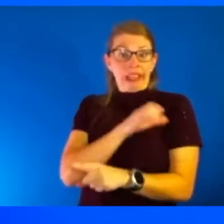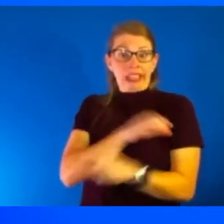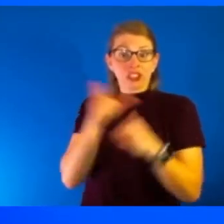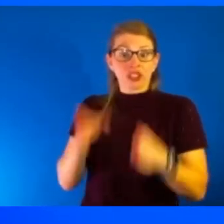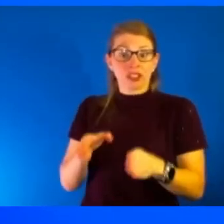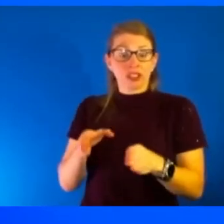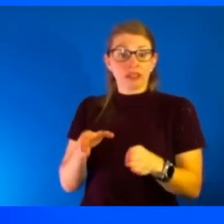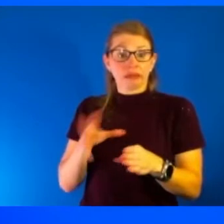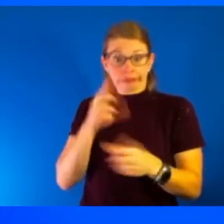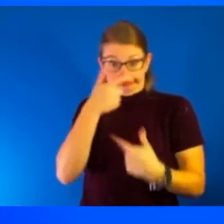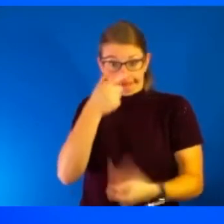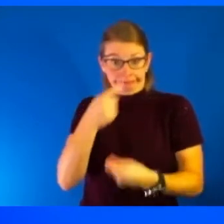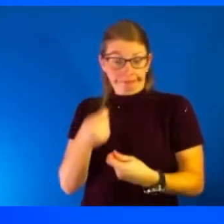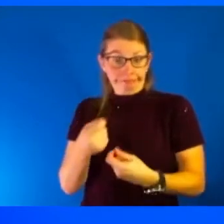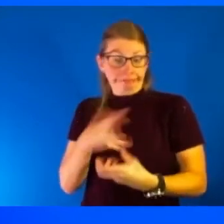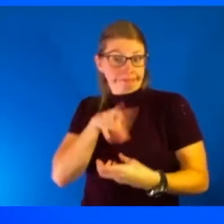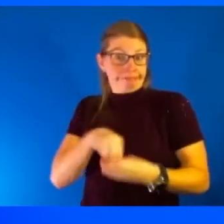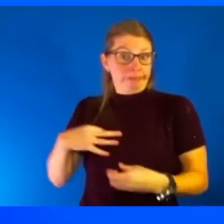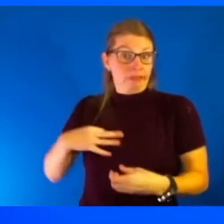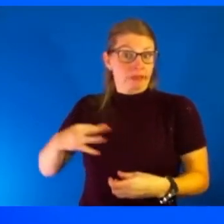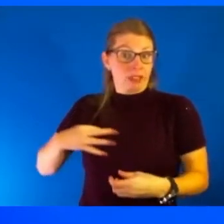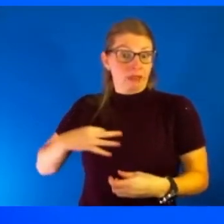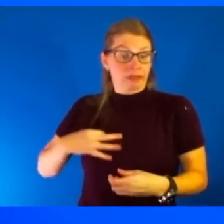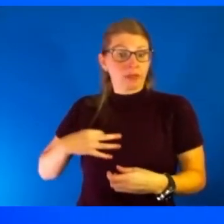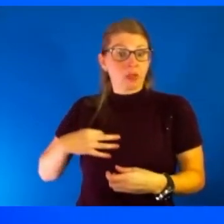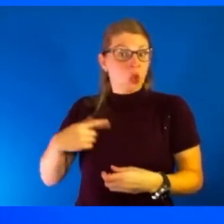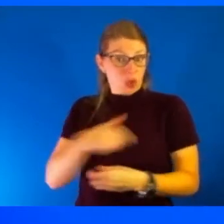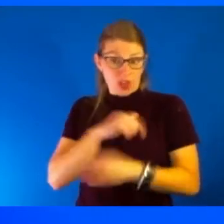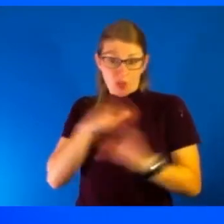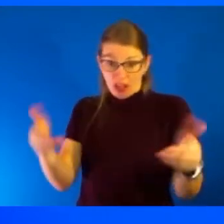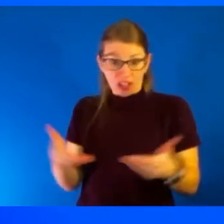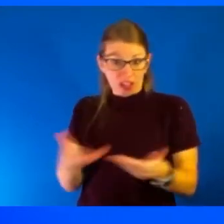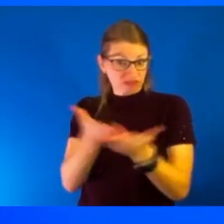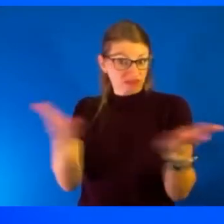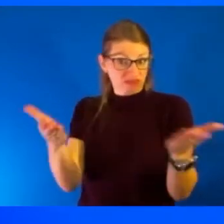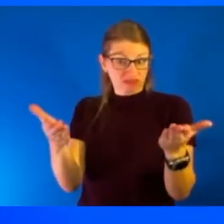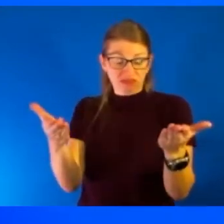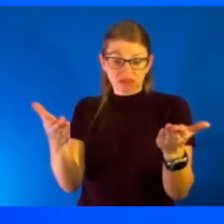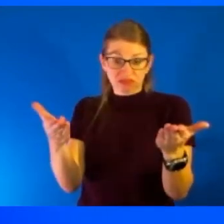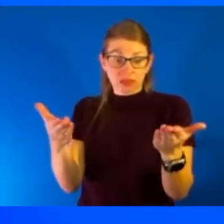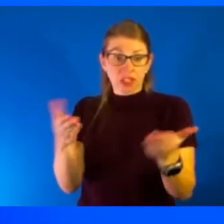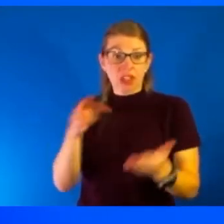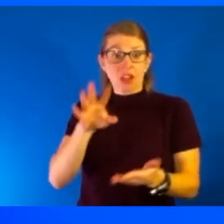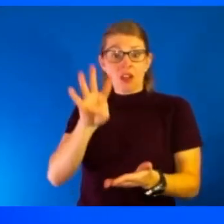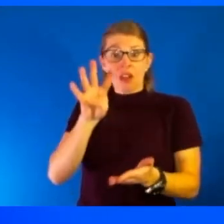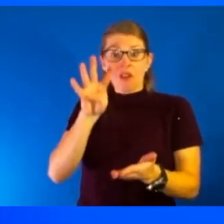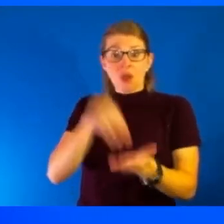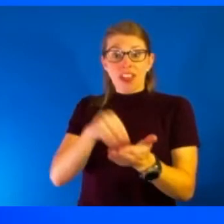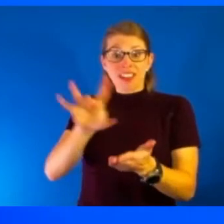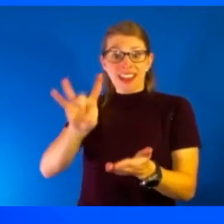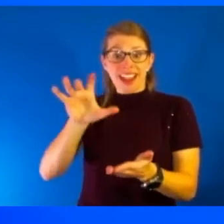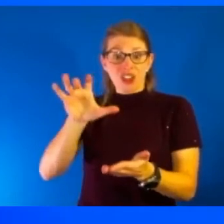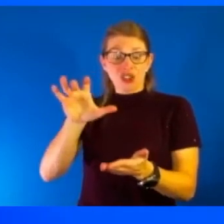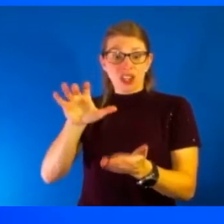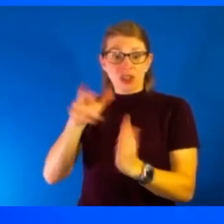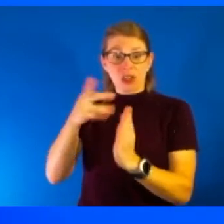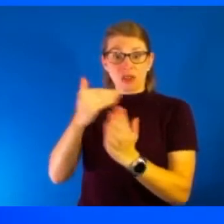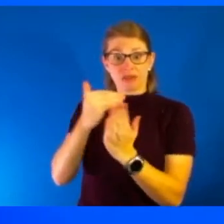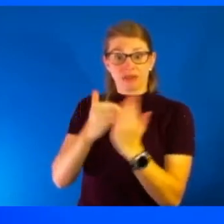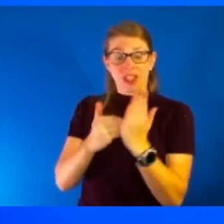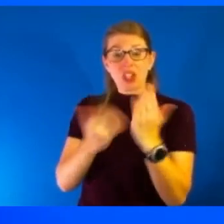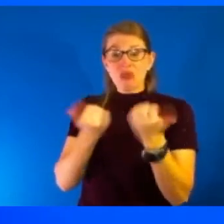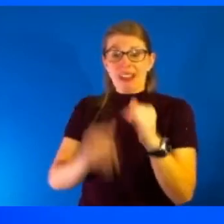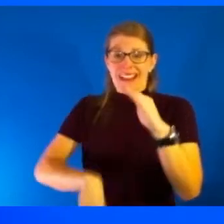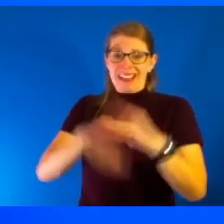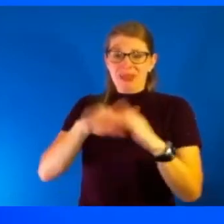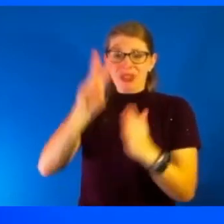part of this intermittent force, we'd welcome that. We have about 4,800 on our roles right now. We're trying to get up to 6,000. You hear this is